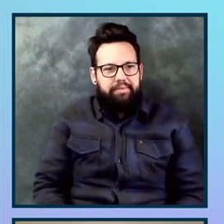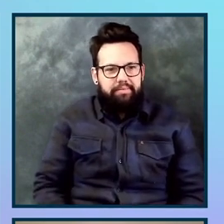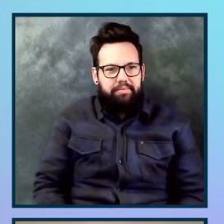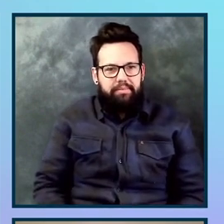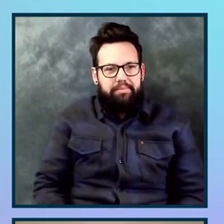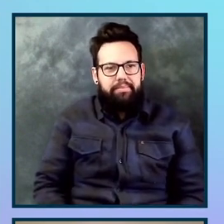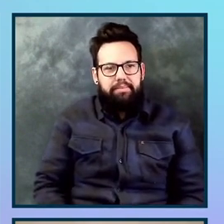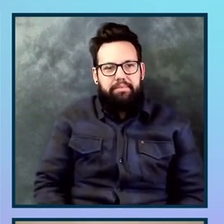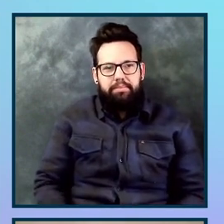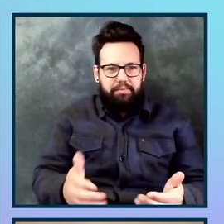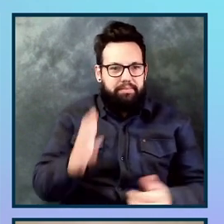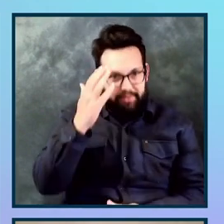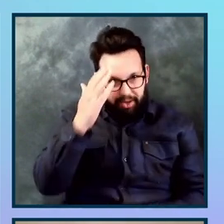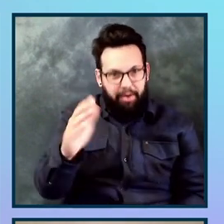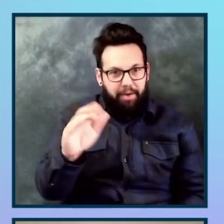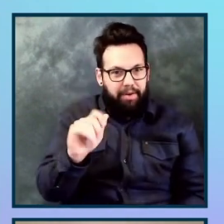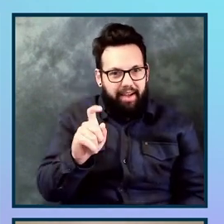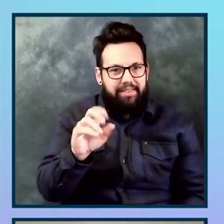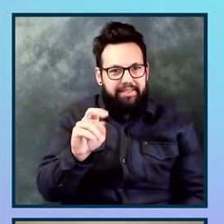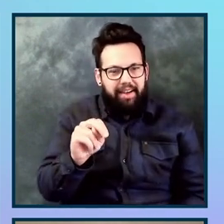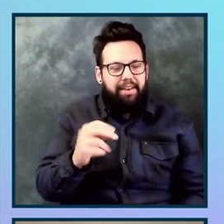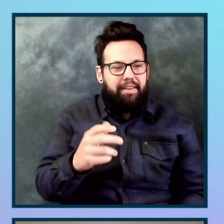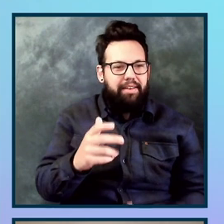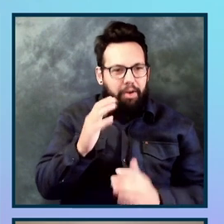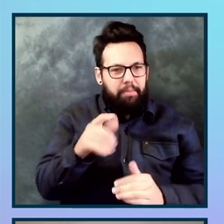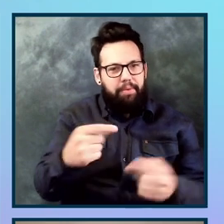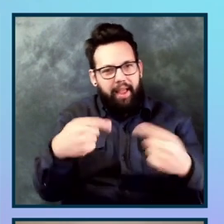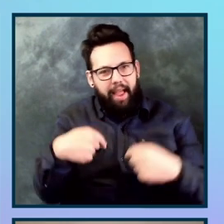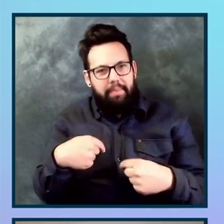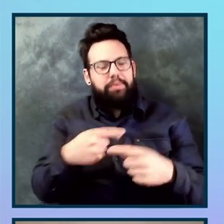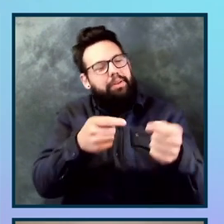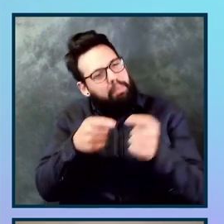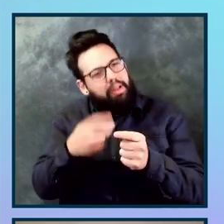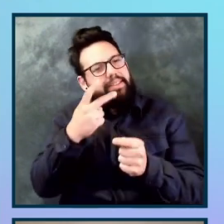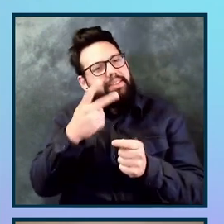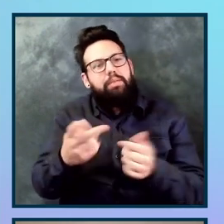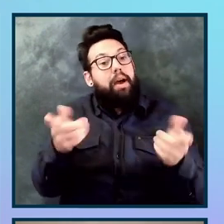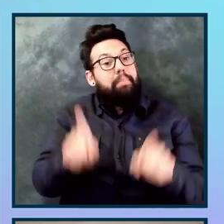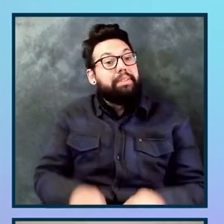you came. I hope you're enjoying it so far. I'm going to create my pull request and let's let some more magic happen.